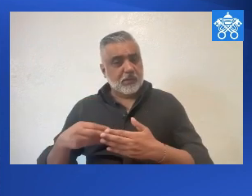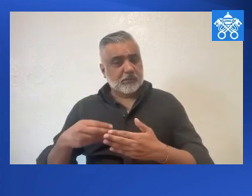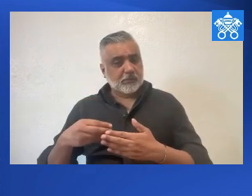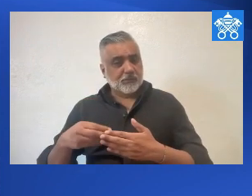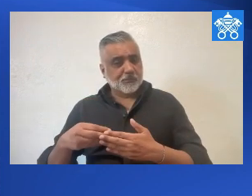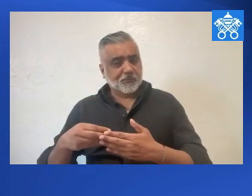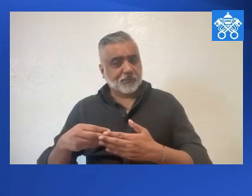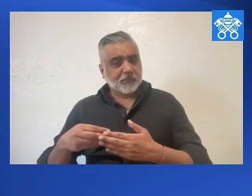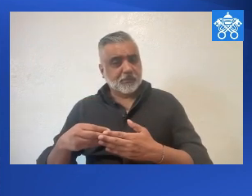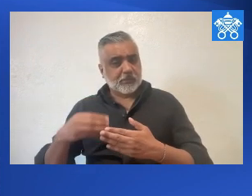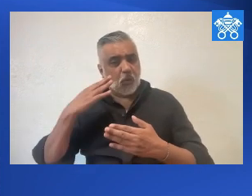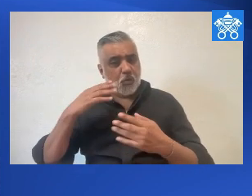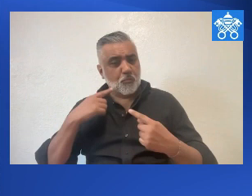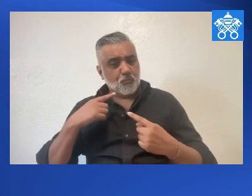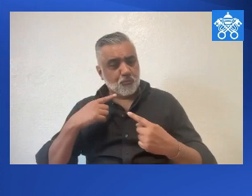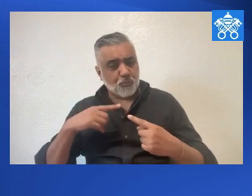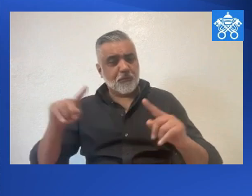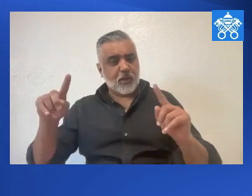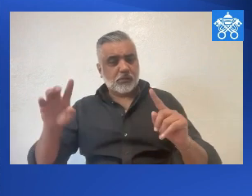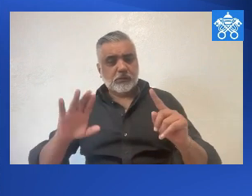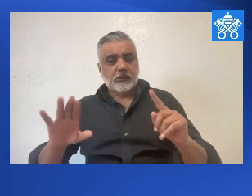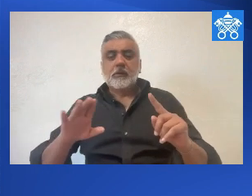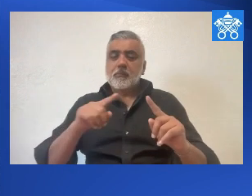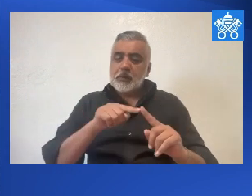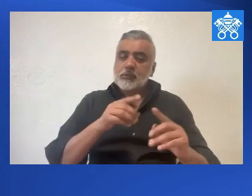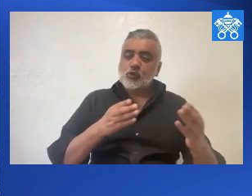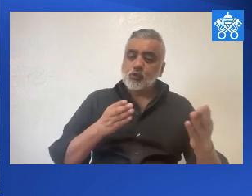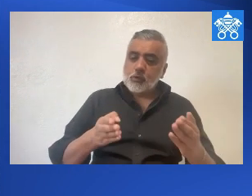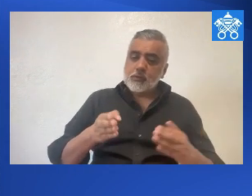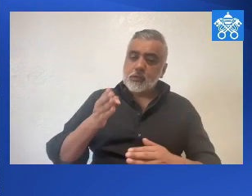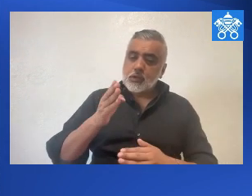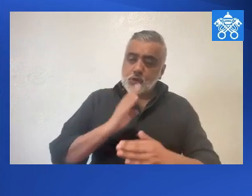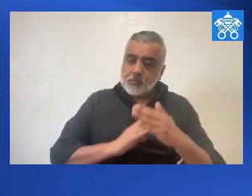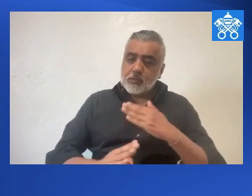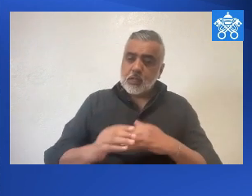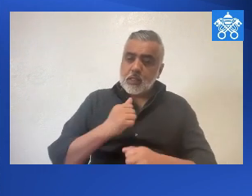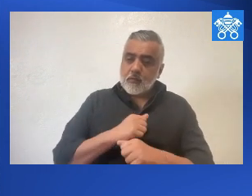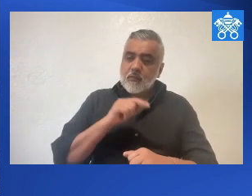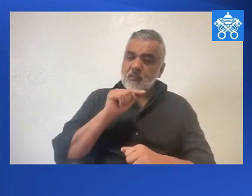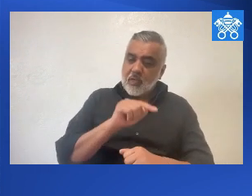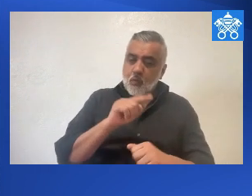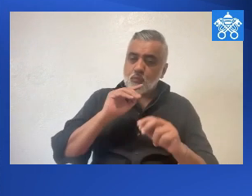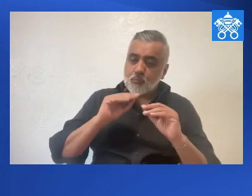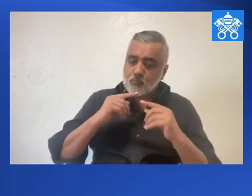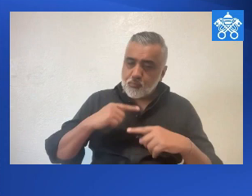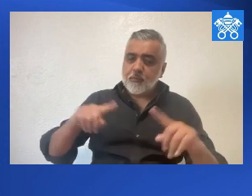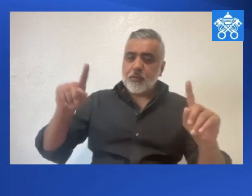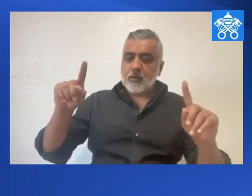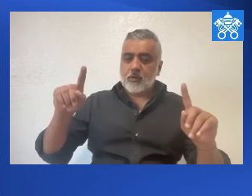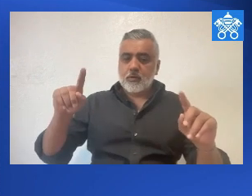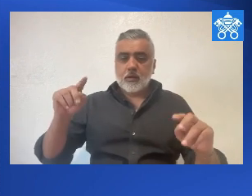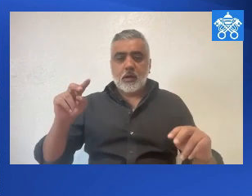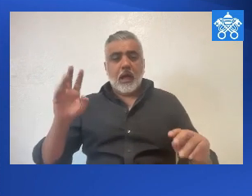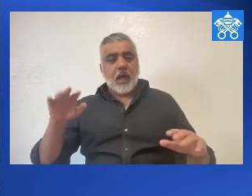success, and money that will prevail, but instead service, humility, and love.